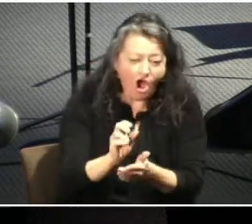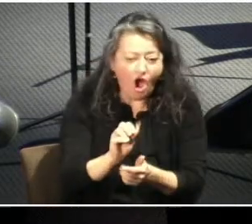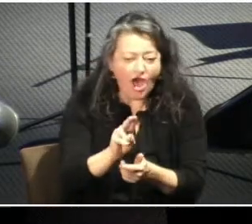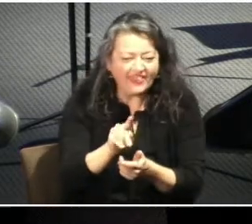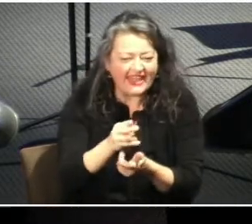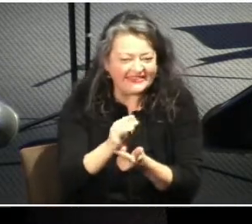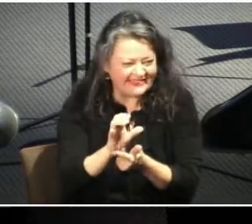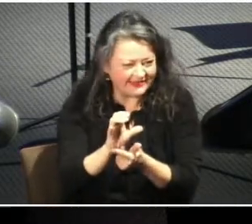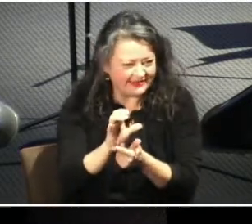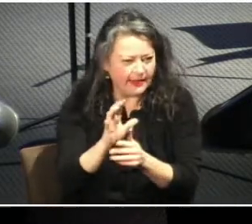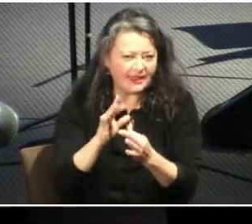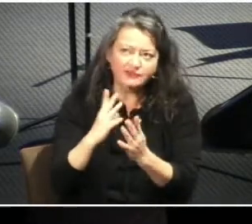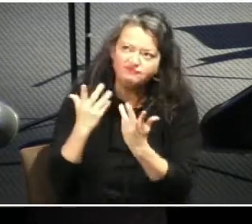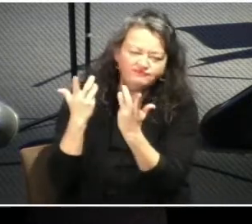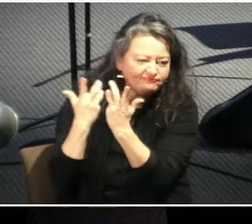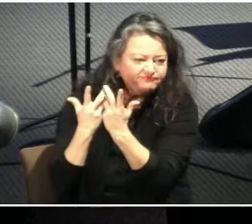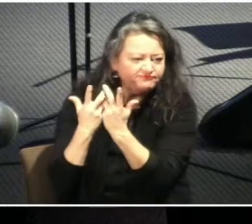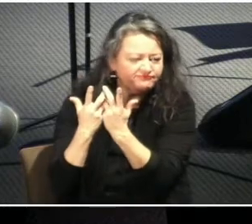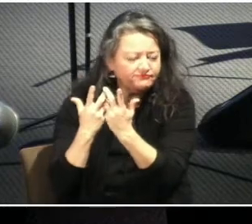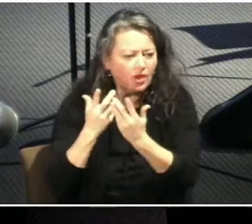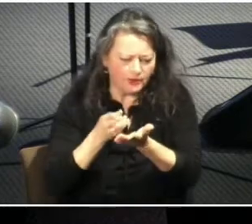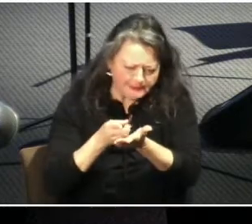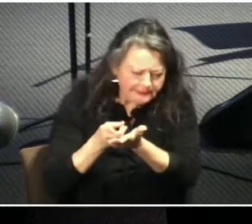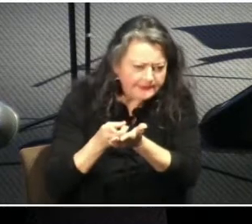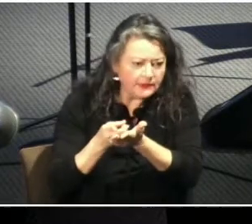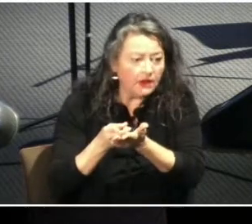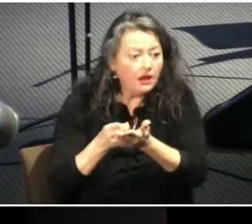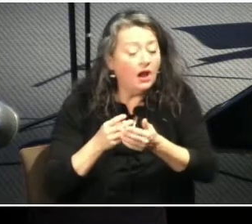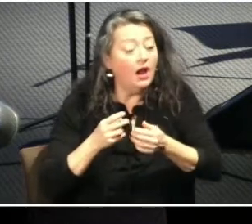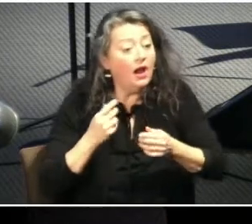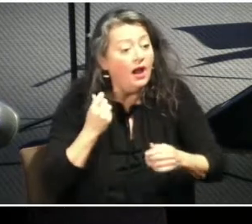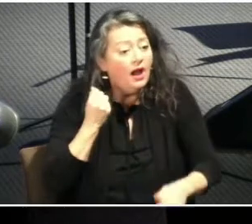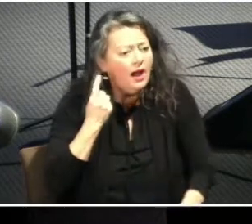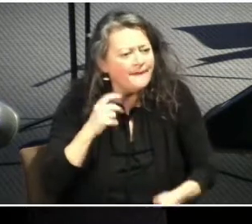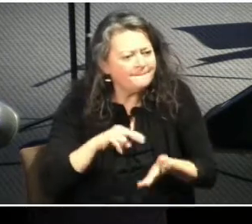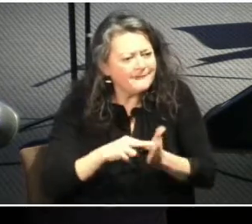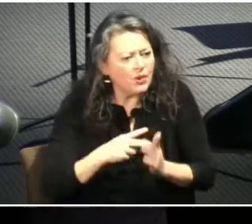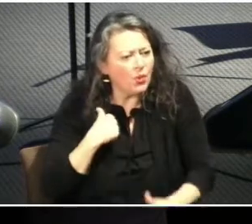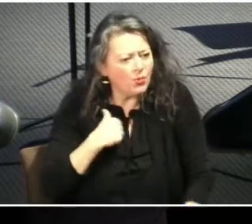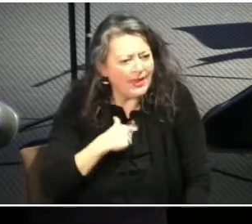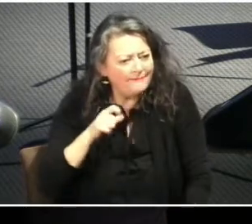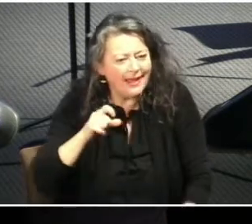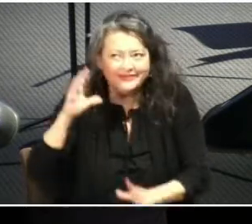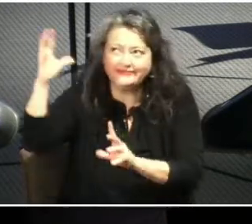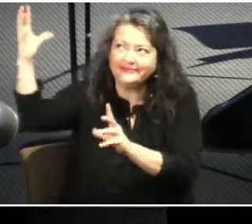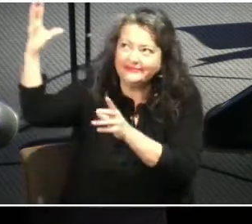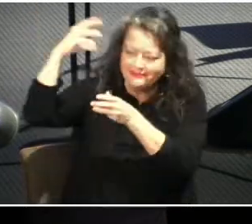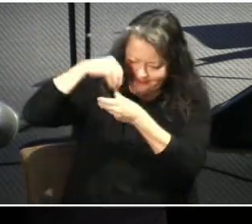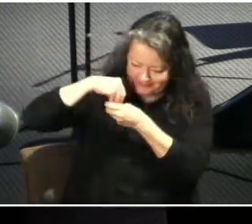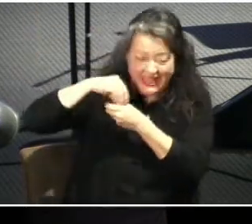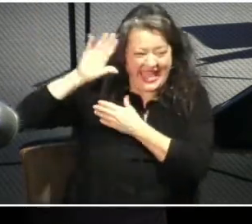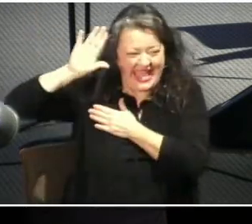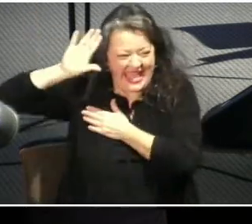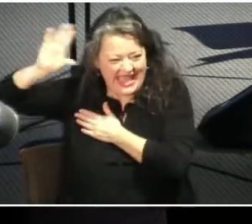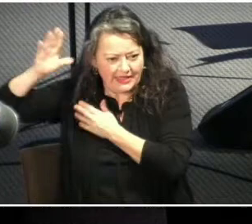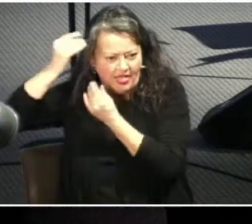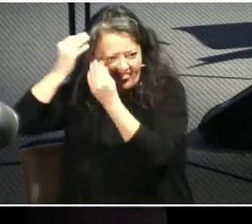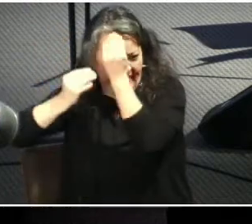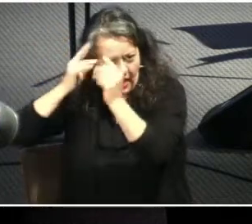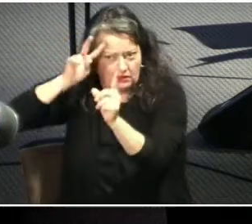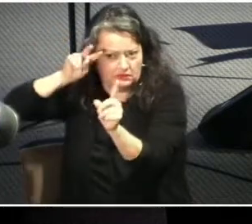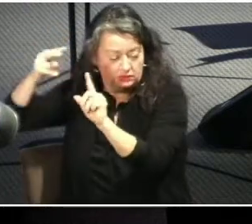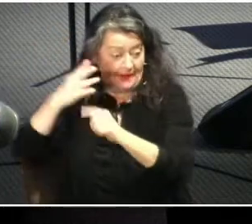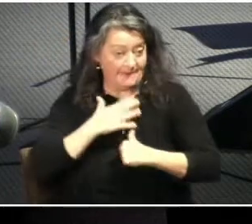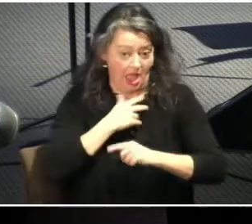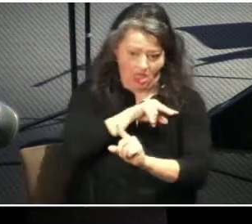live as authentic Christians, we have to think, adopt Christ's new way of thinking. That's what Colossians 3 was all